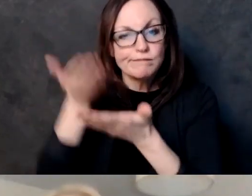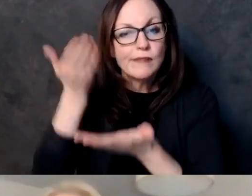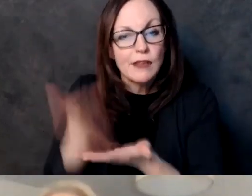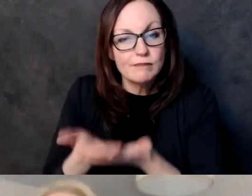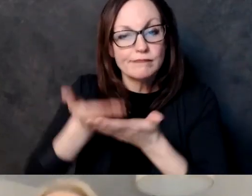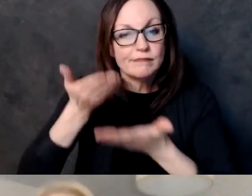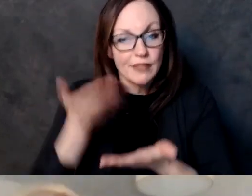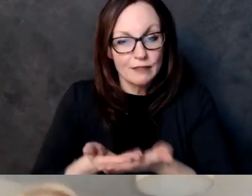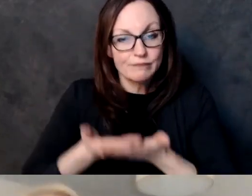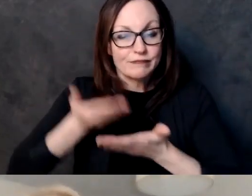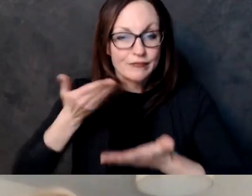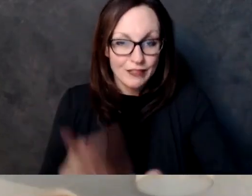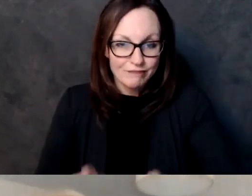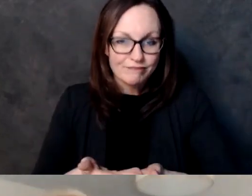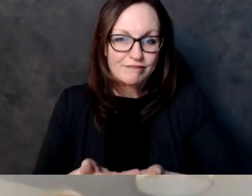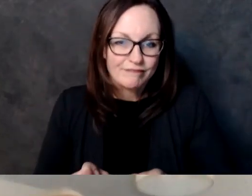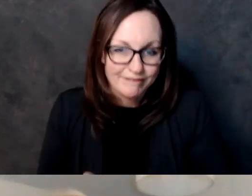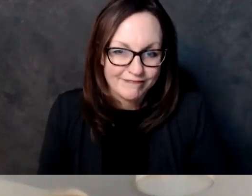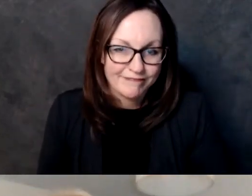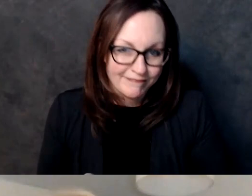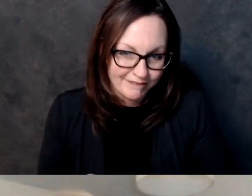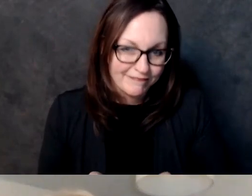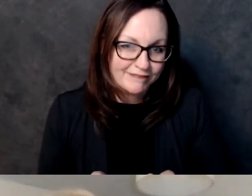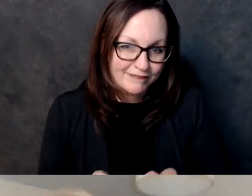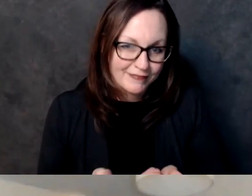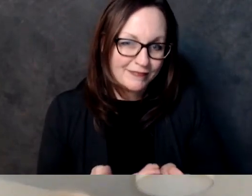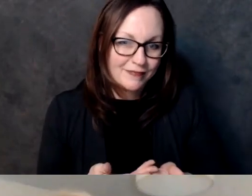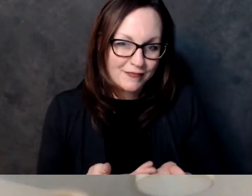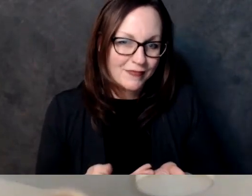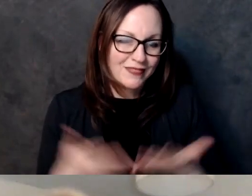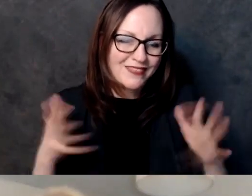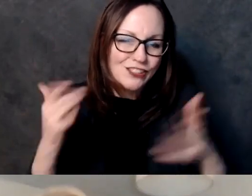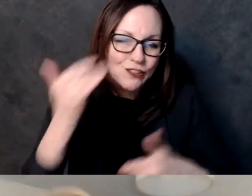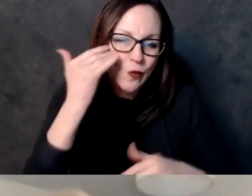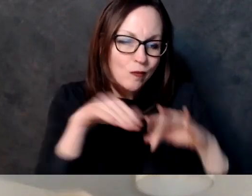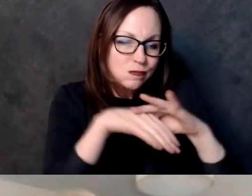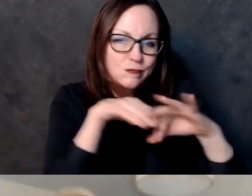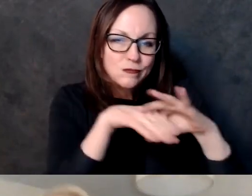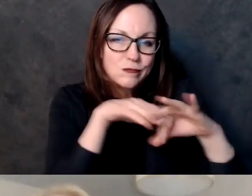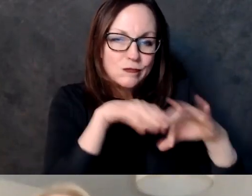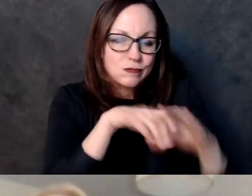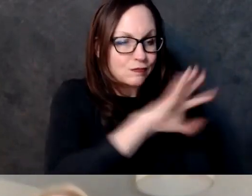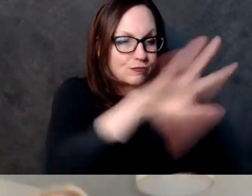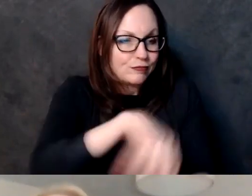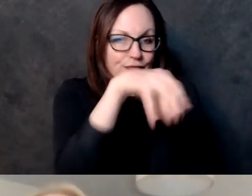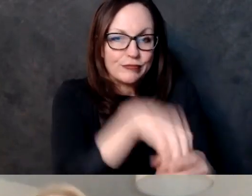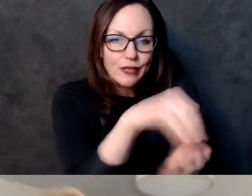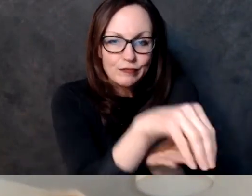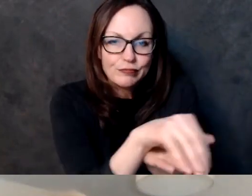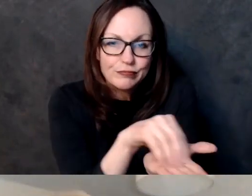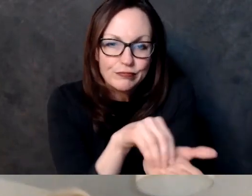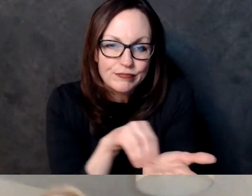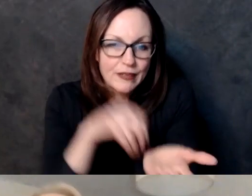absentee voting in fact my polling place which is fernwood i believe when i talked to the chief